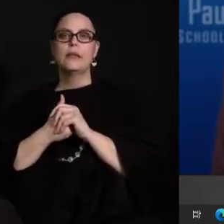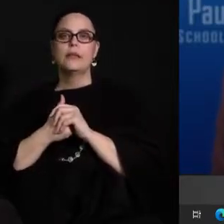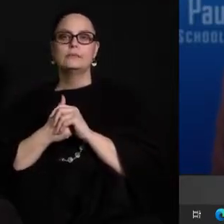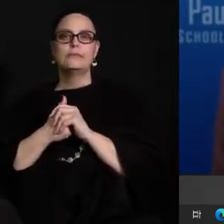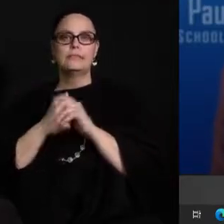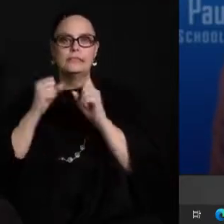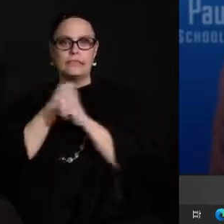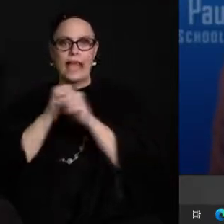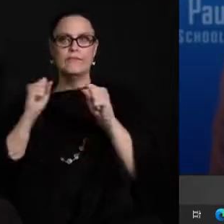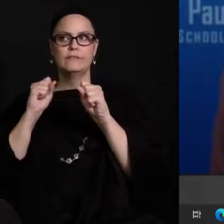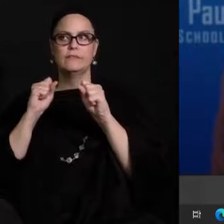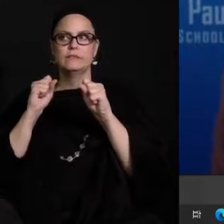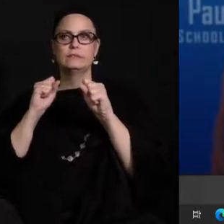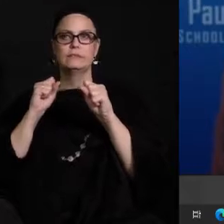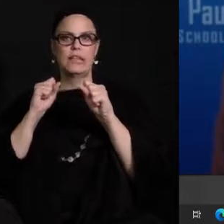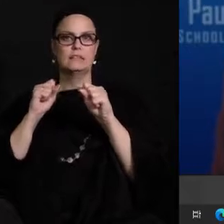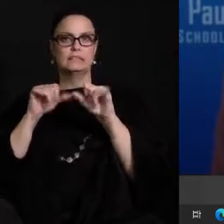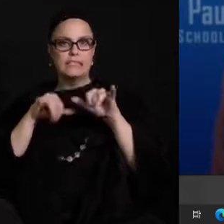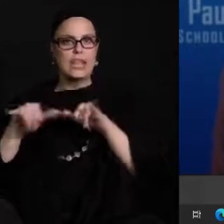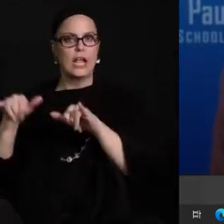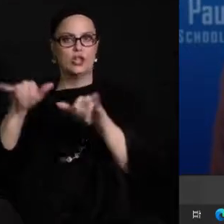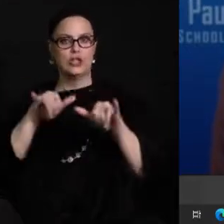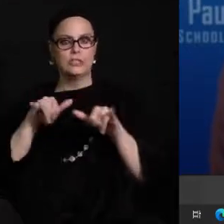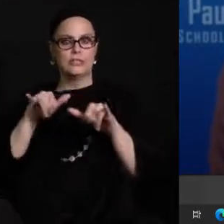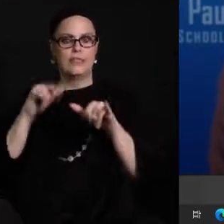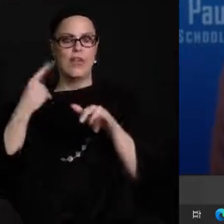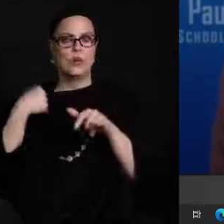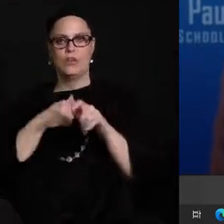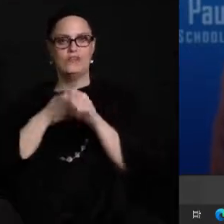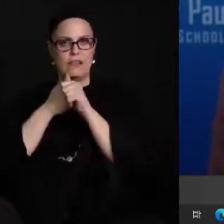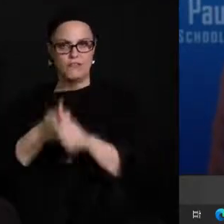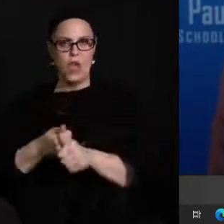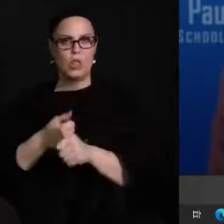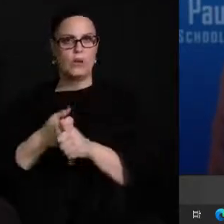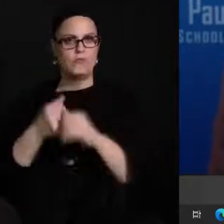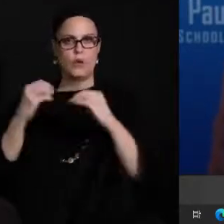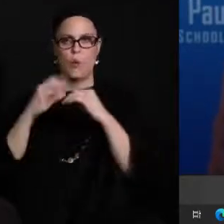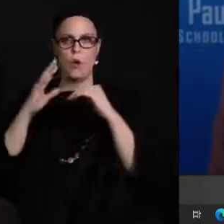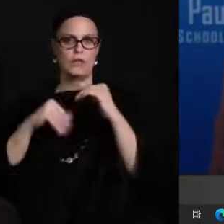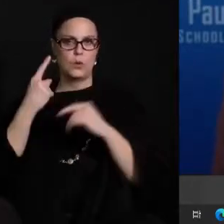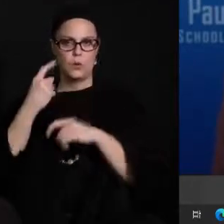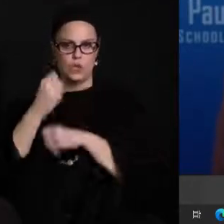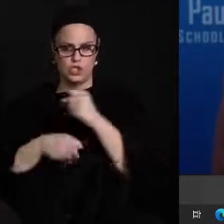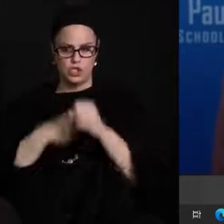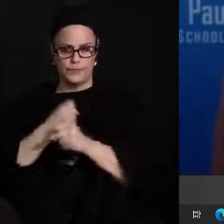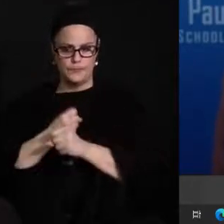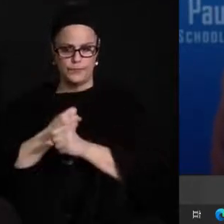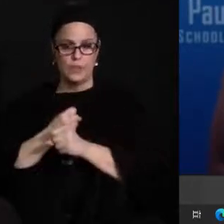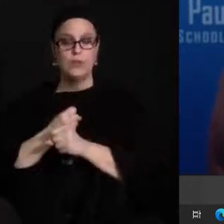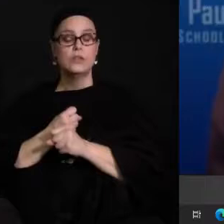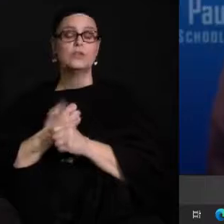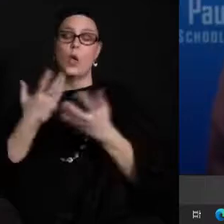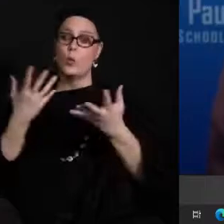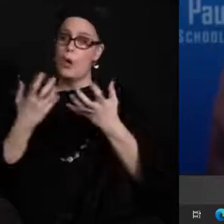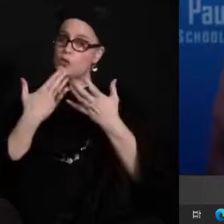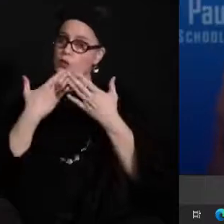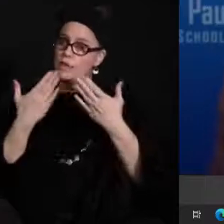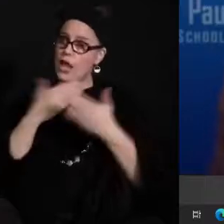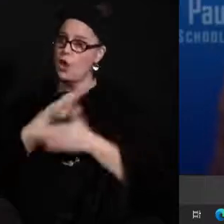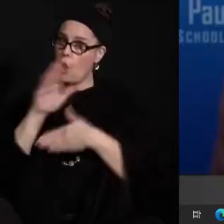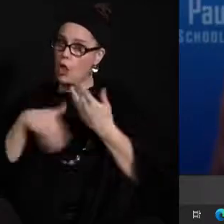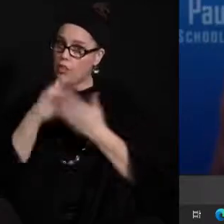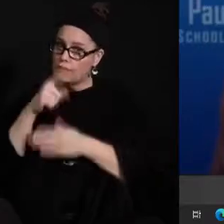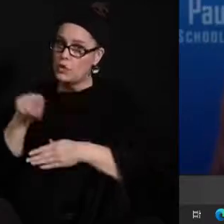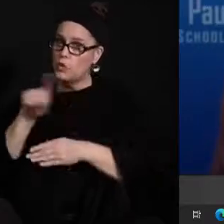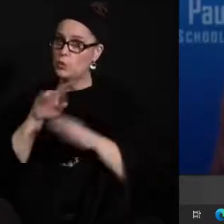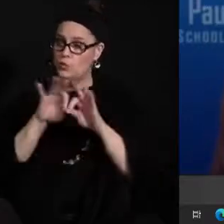standards that we've now been under for for more than a year so with that i want to thank you all uh to to our families